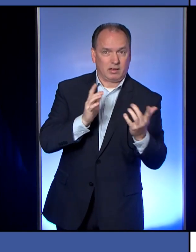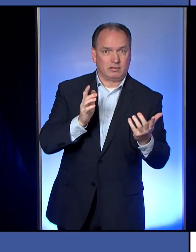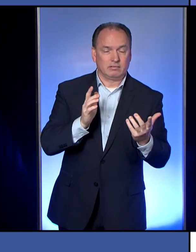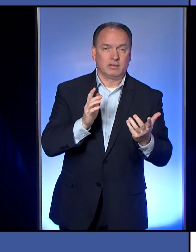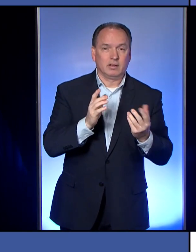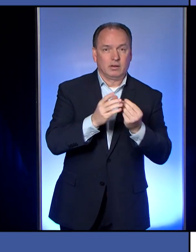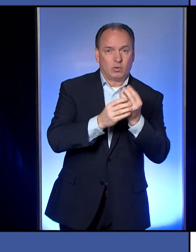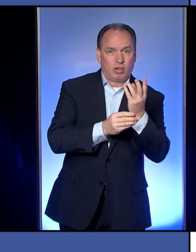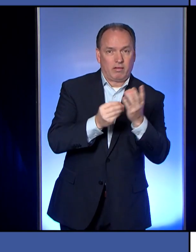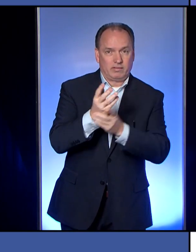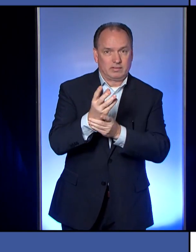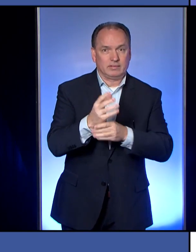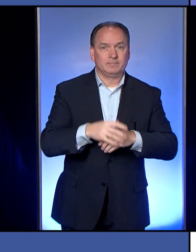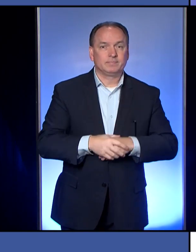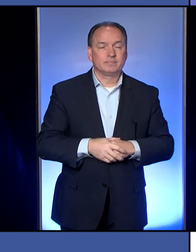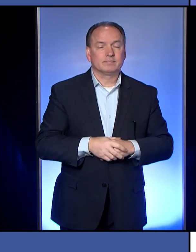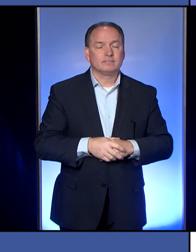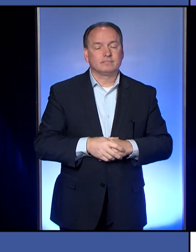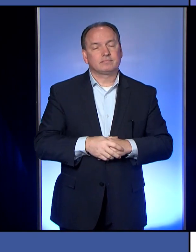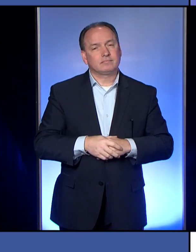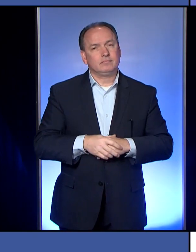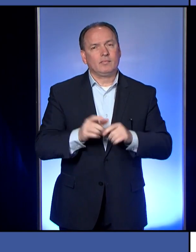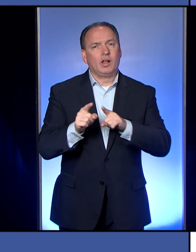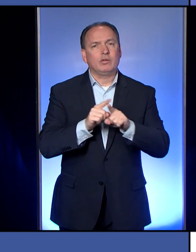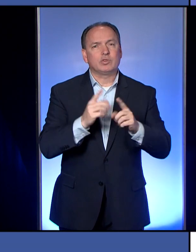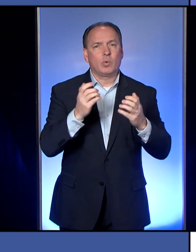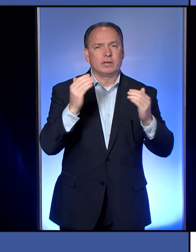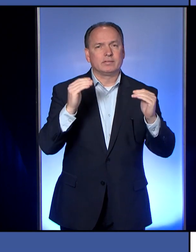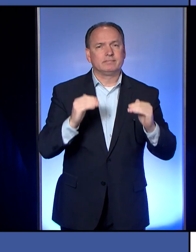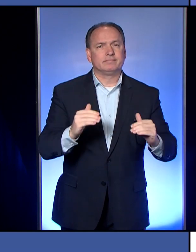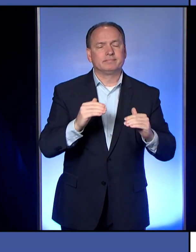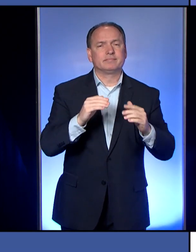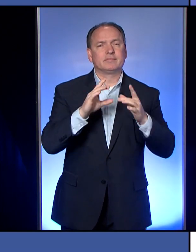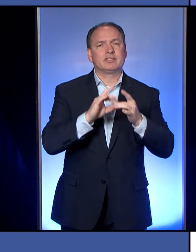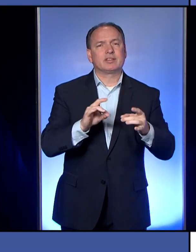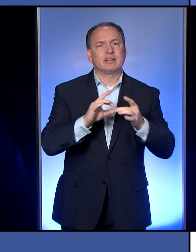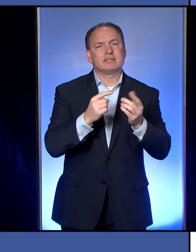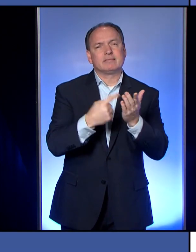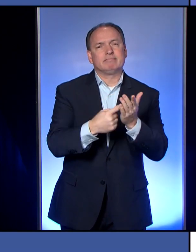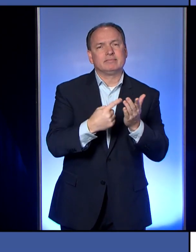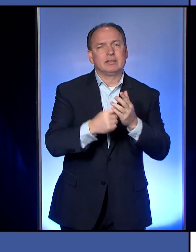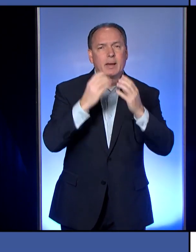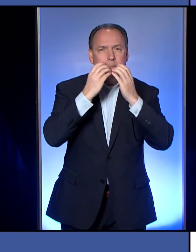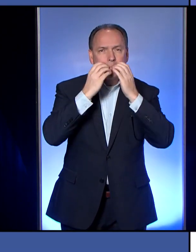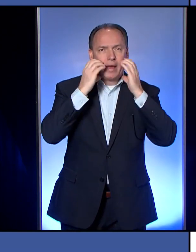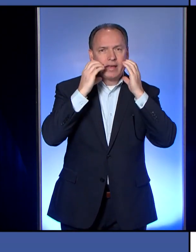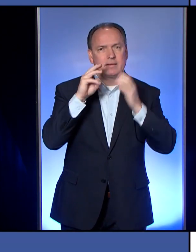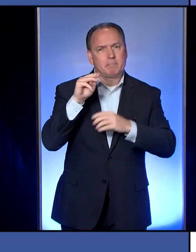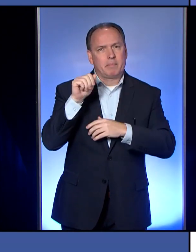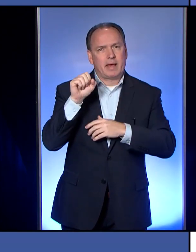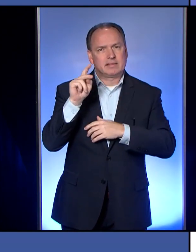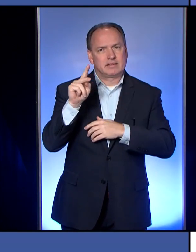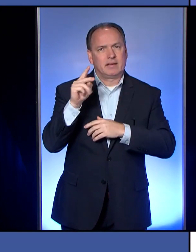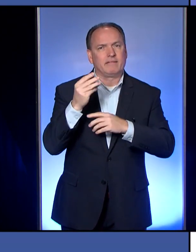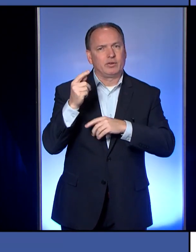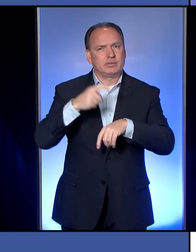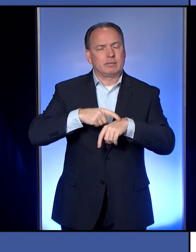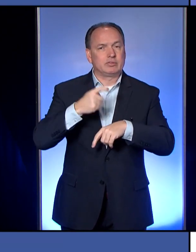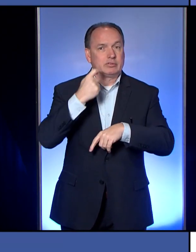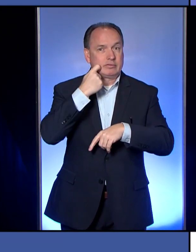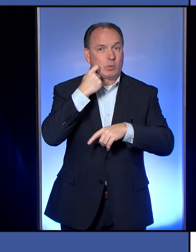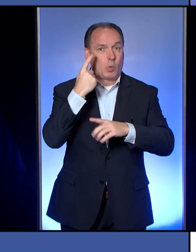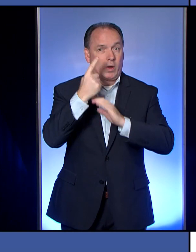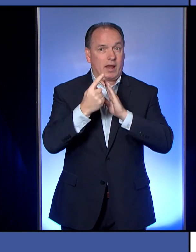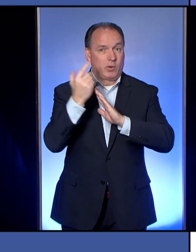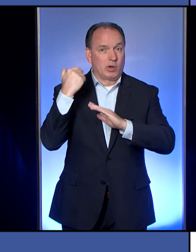gloves. I also want to go to the issue of masks. We've talked about masks a few times. And just an hour or so